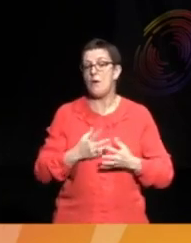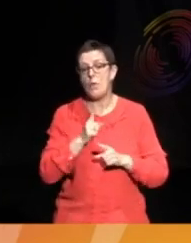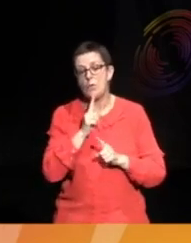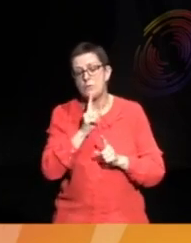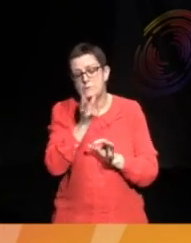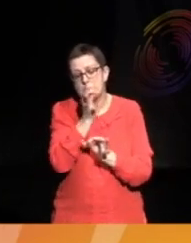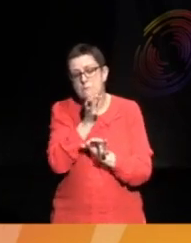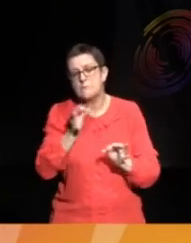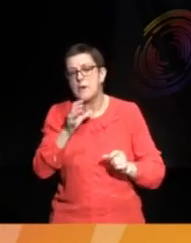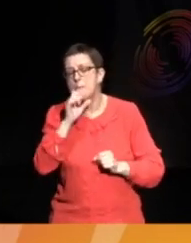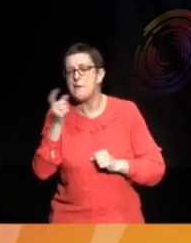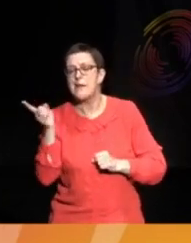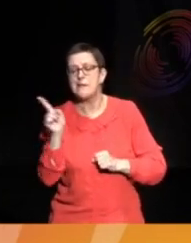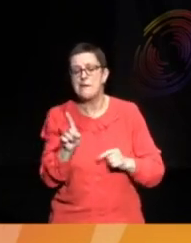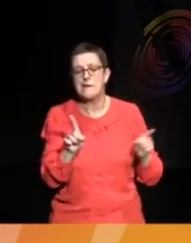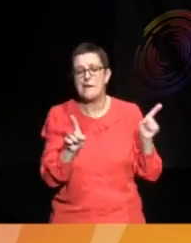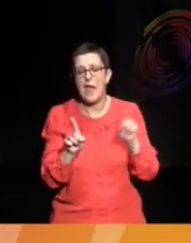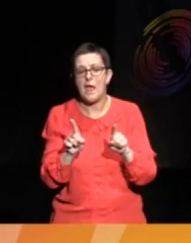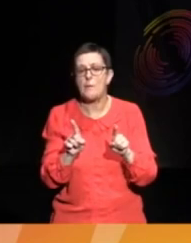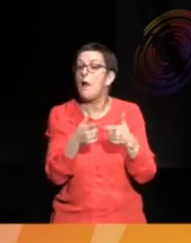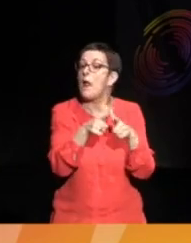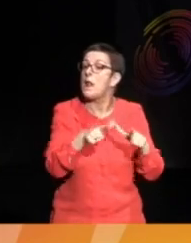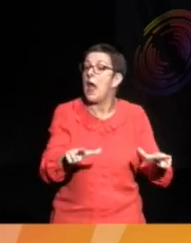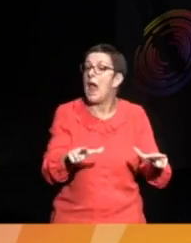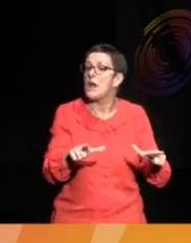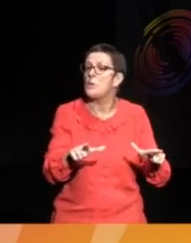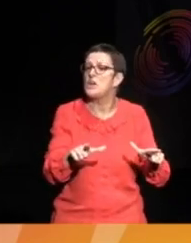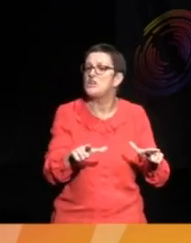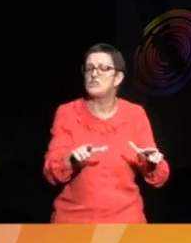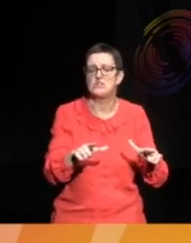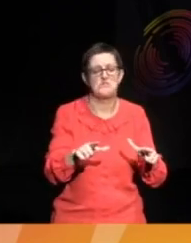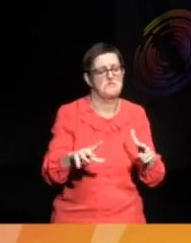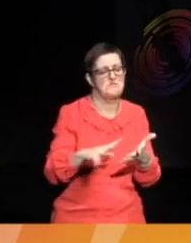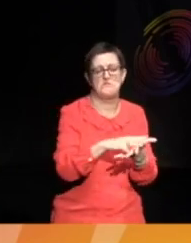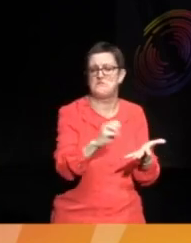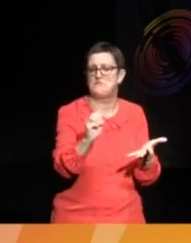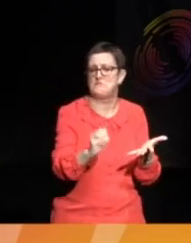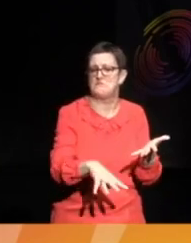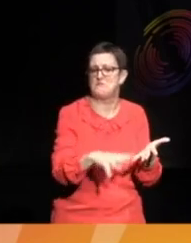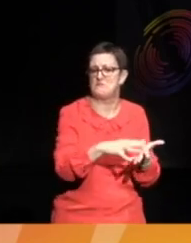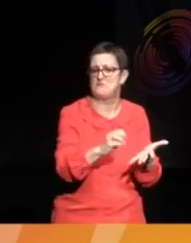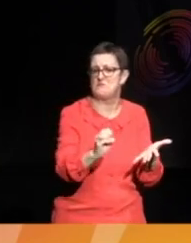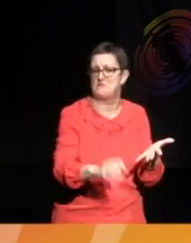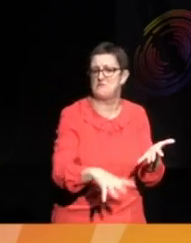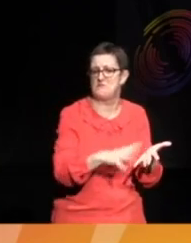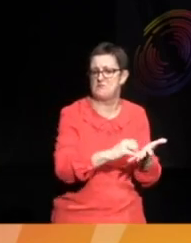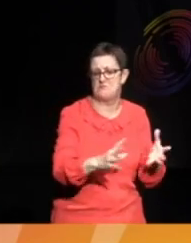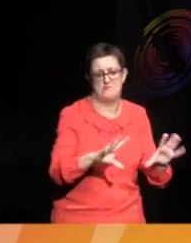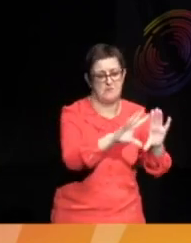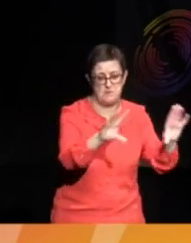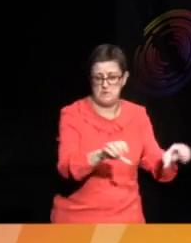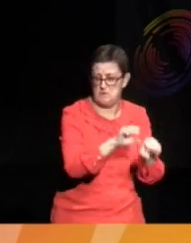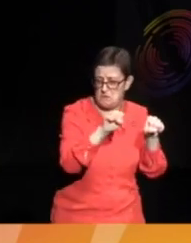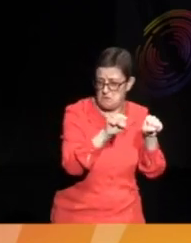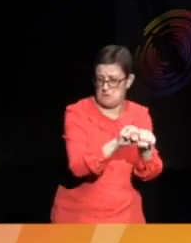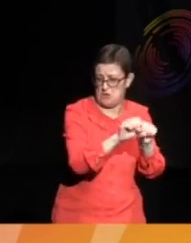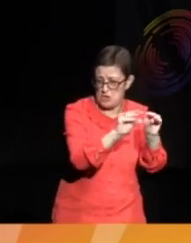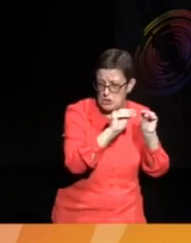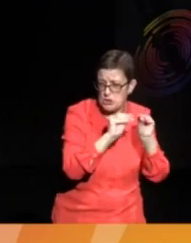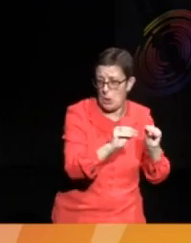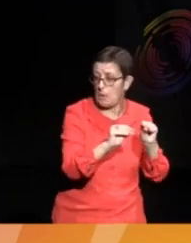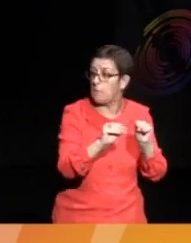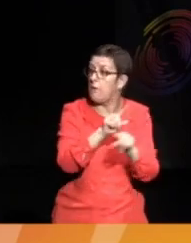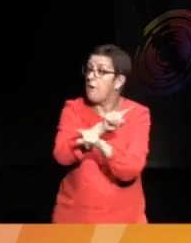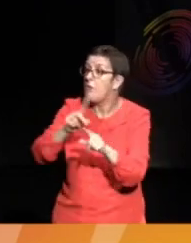They cauterised language. An open-backed truck shuddered through town, collecting the elders' tongues.